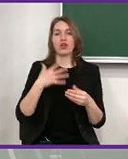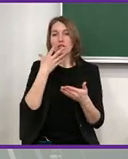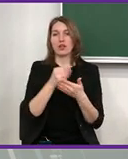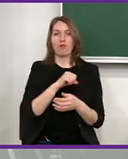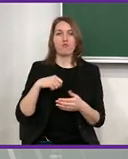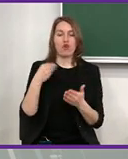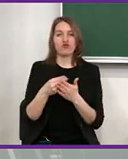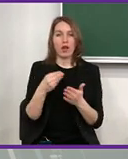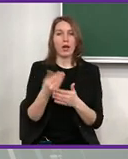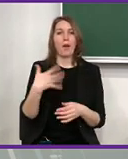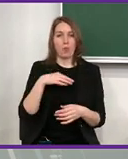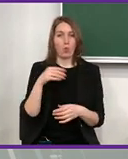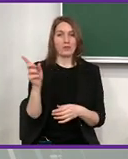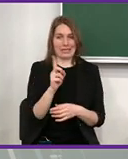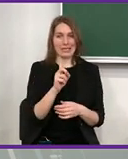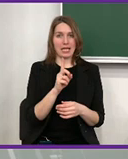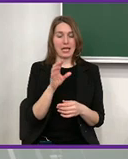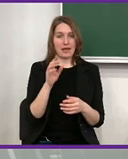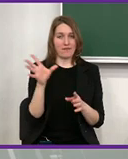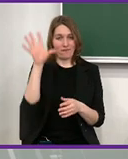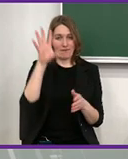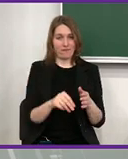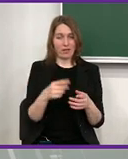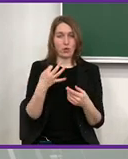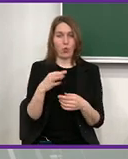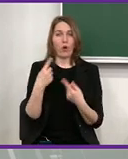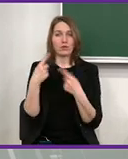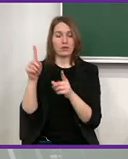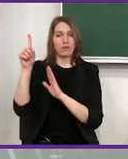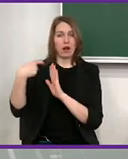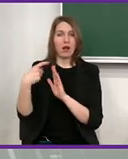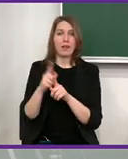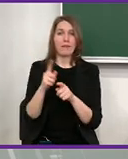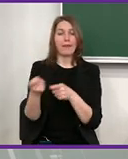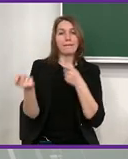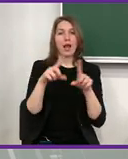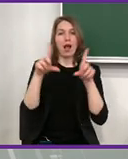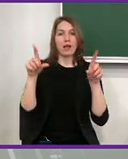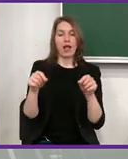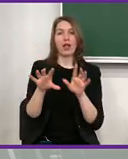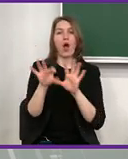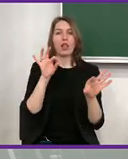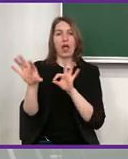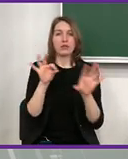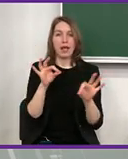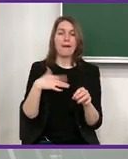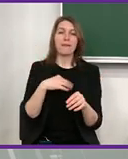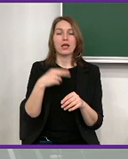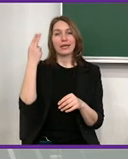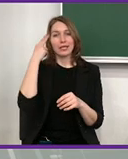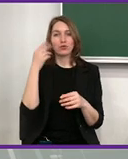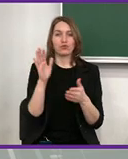brains, this is our obvious experience or